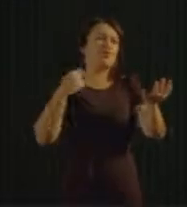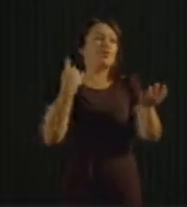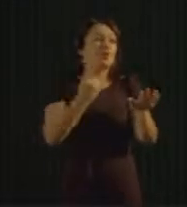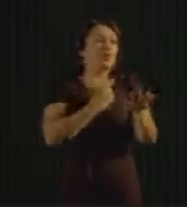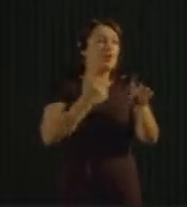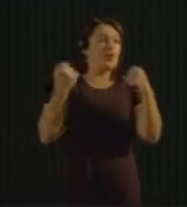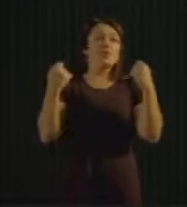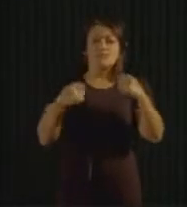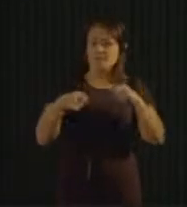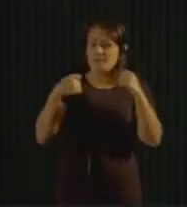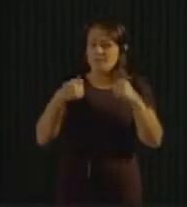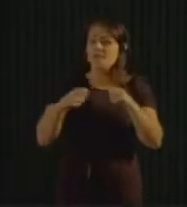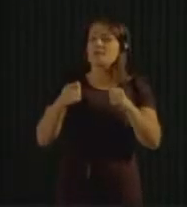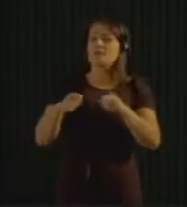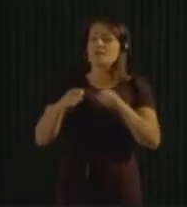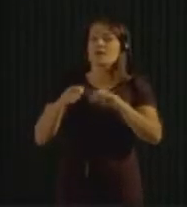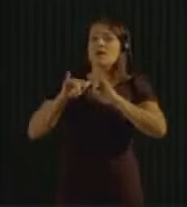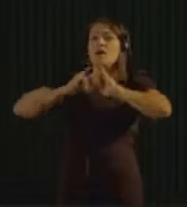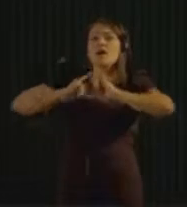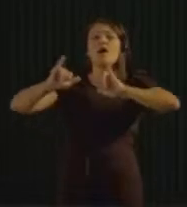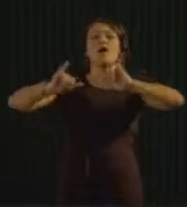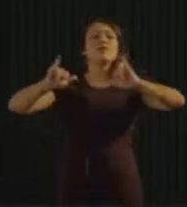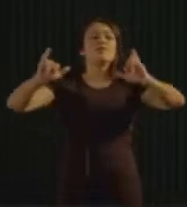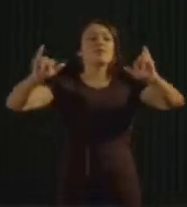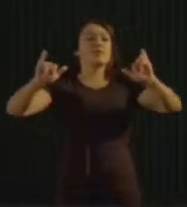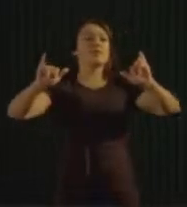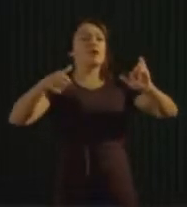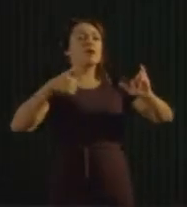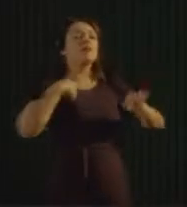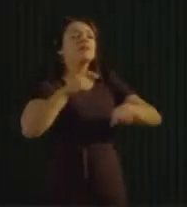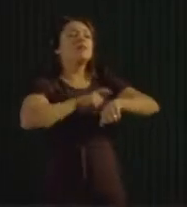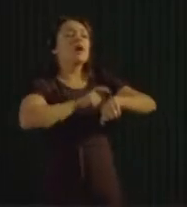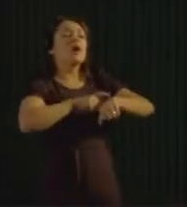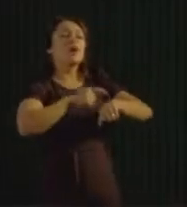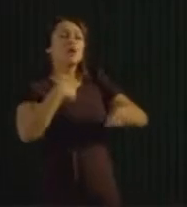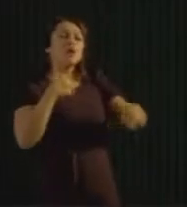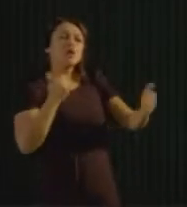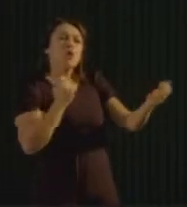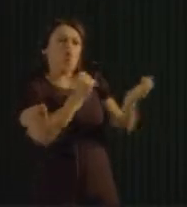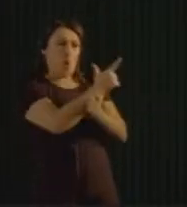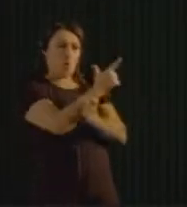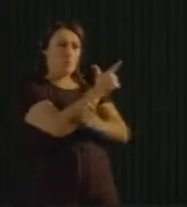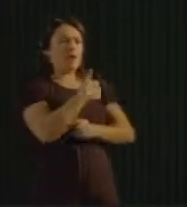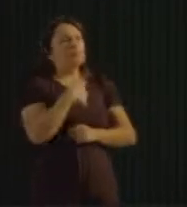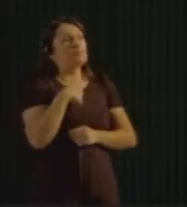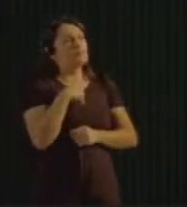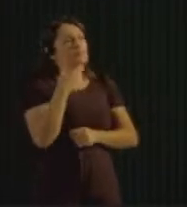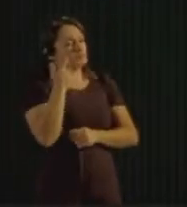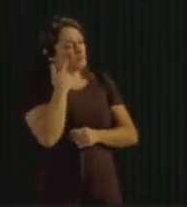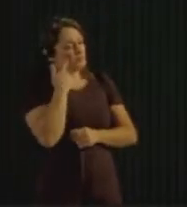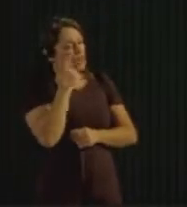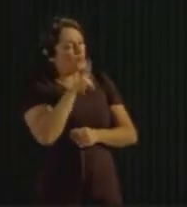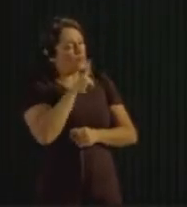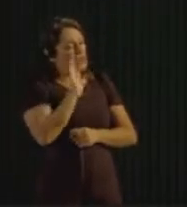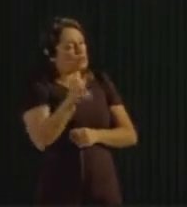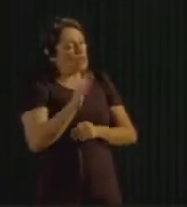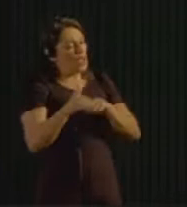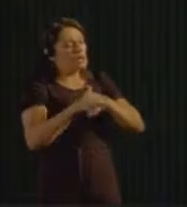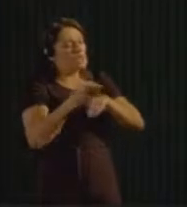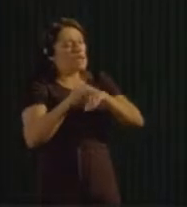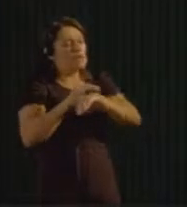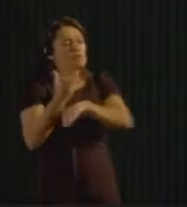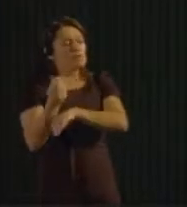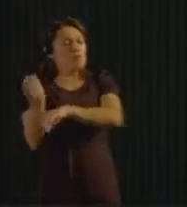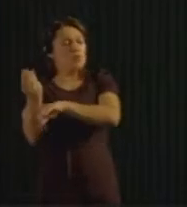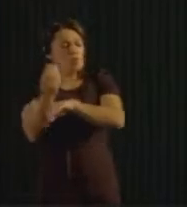are doing, what we are buying. Do I really need these things? Do I need more T-shirts, more shirts, shoes, whatever it is? Start thinking a little